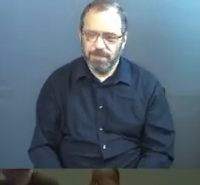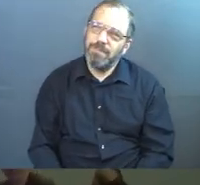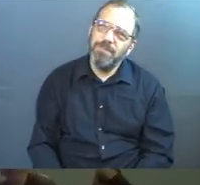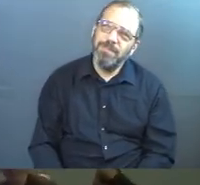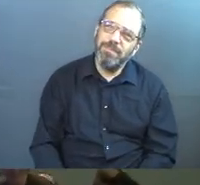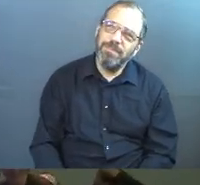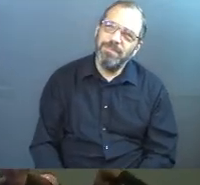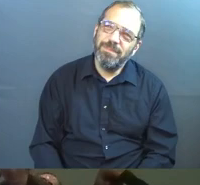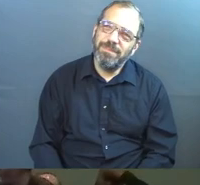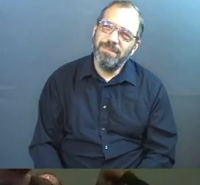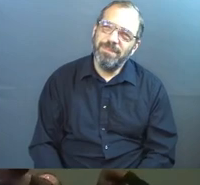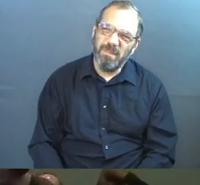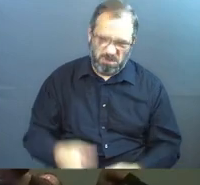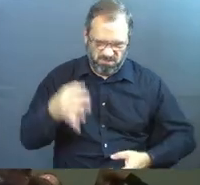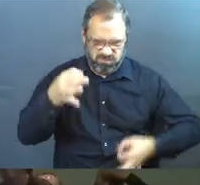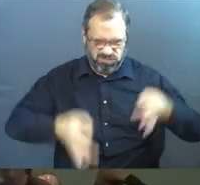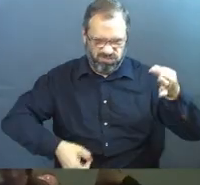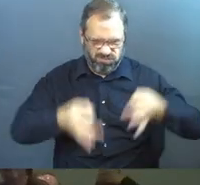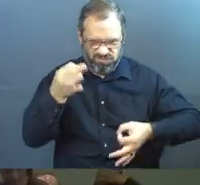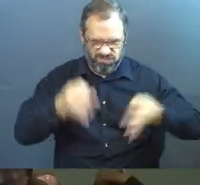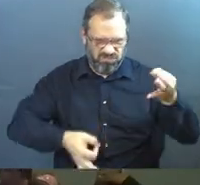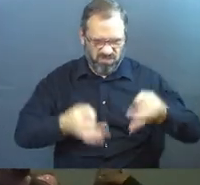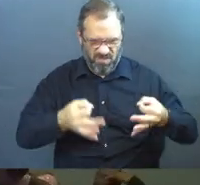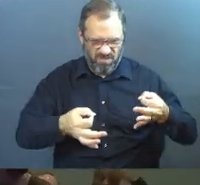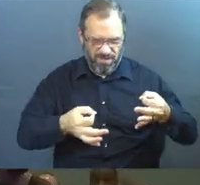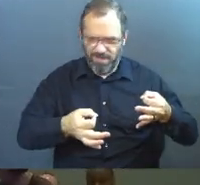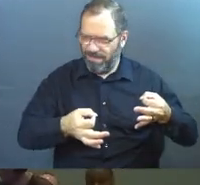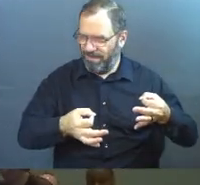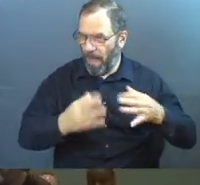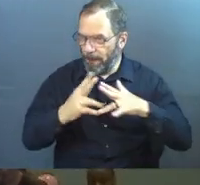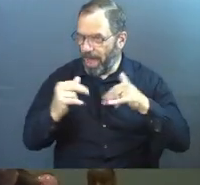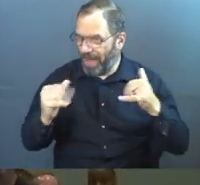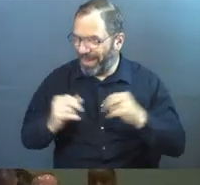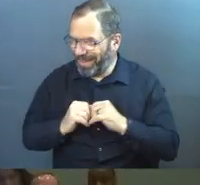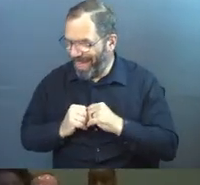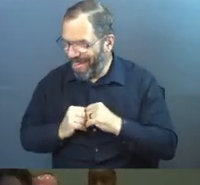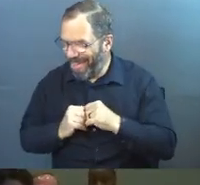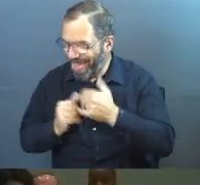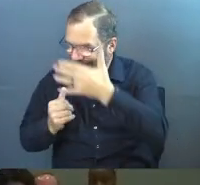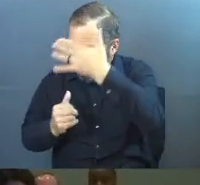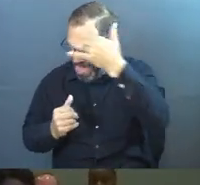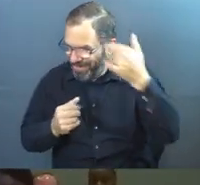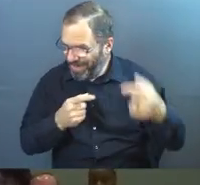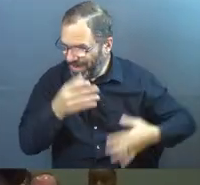Doesn't it just make all that talk of judgment just a little bit easier to take? I hope so.